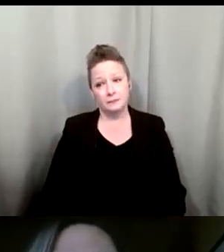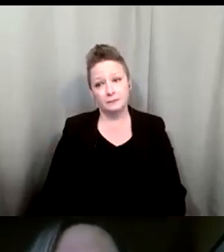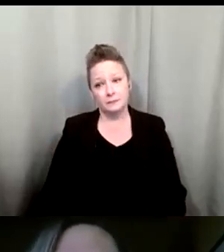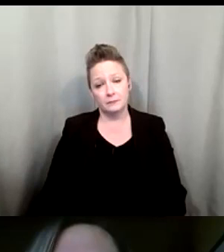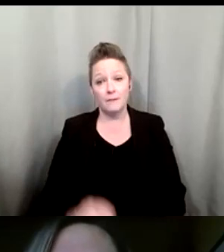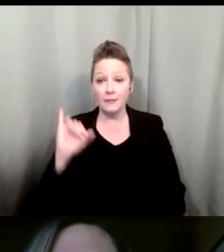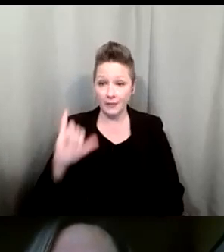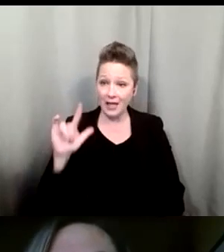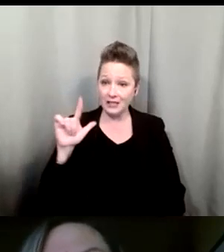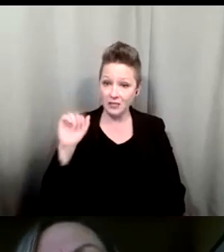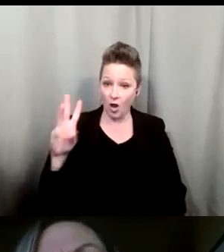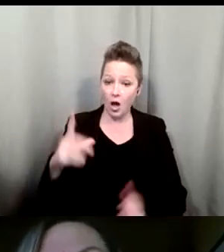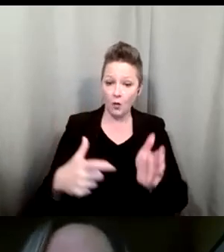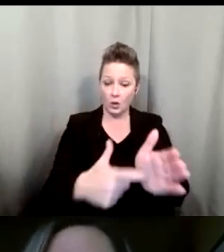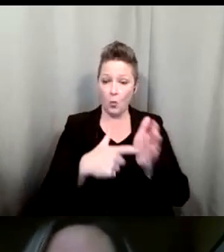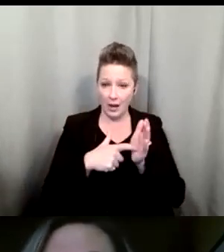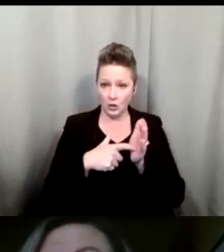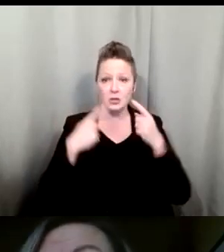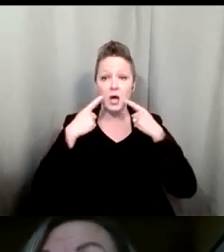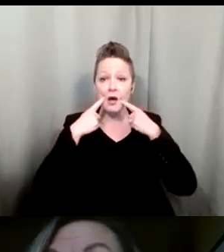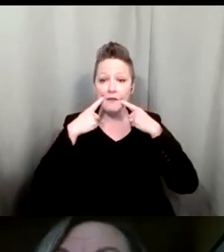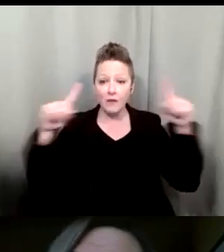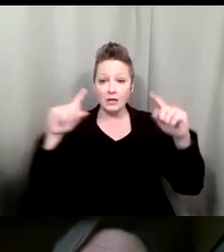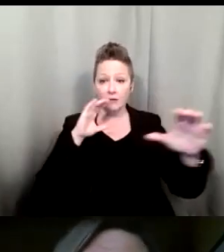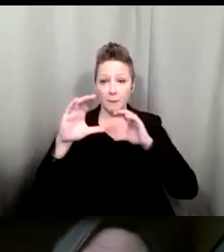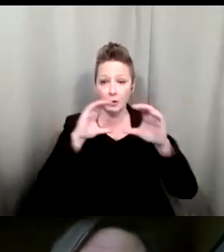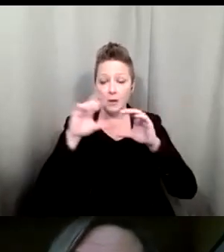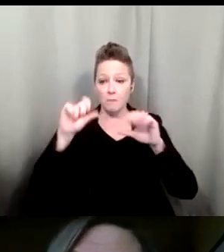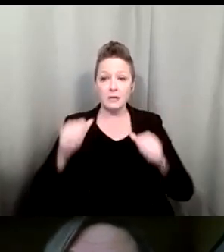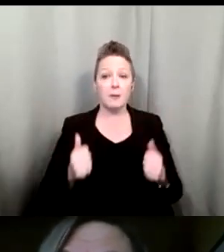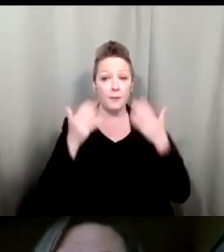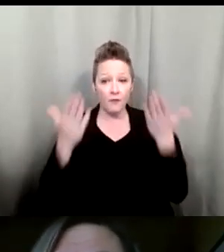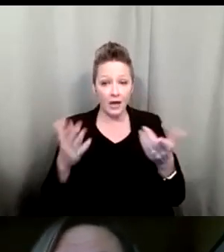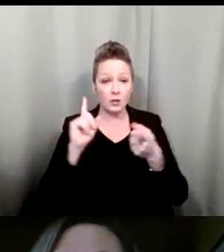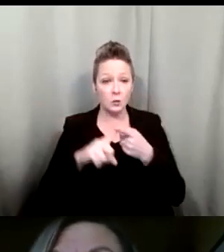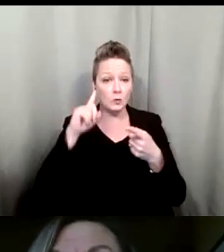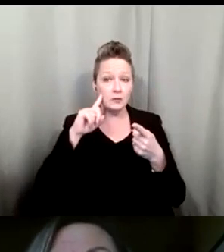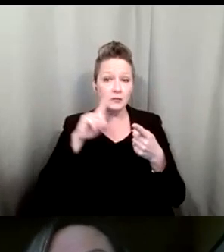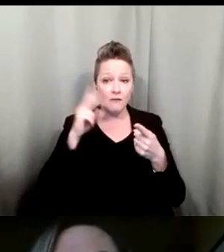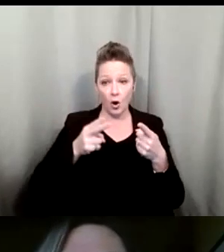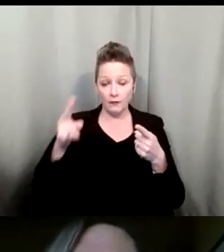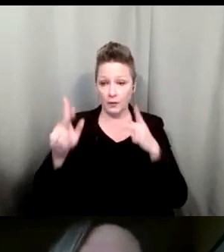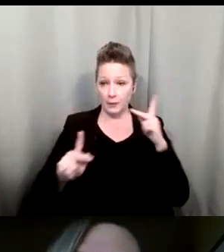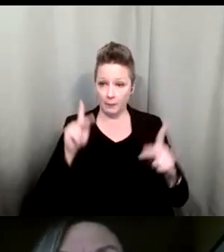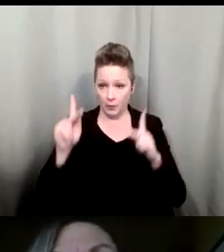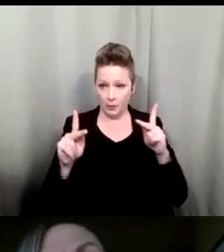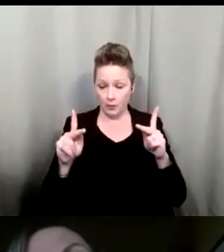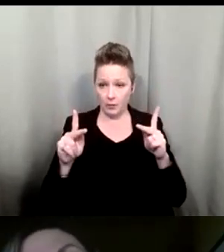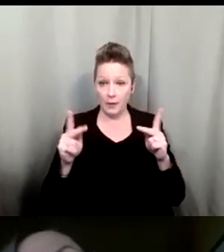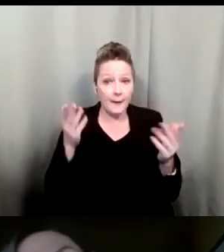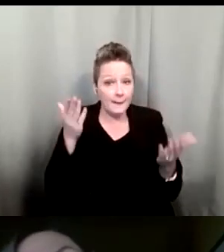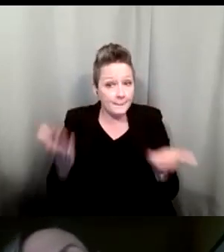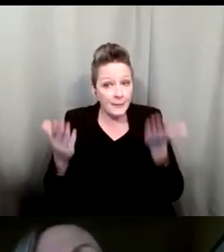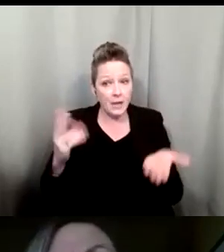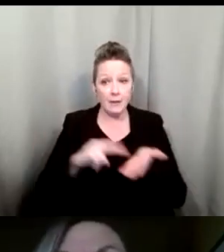that effective communication must be provided to deaf and hard of hearing people this may mean